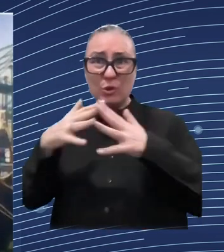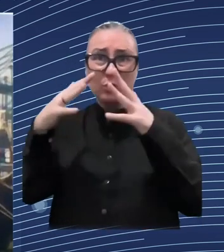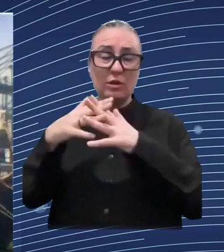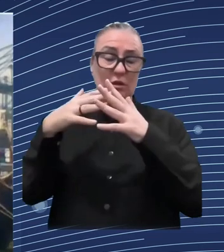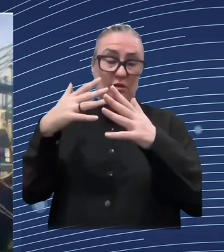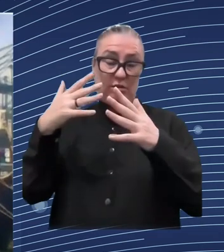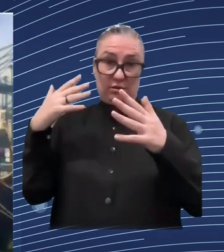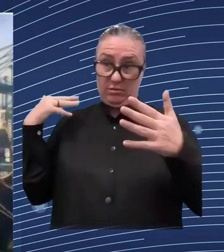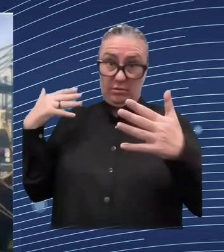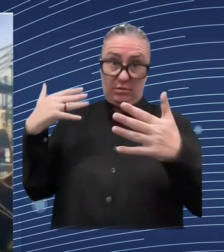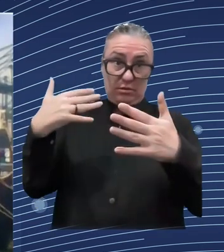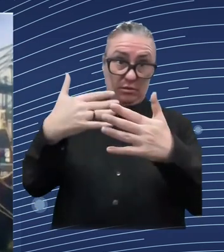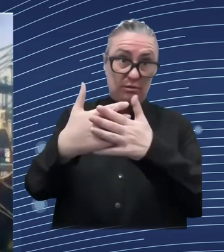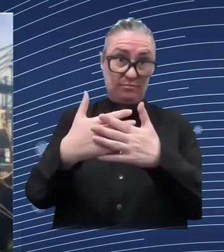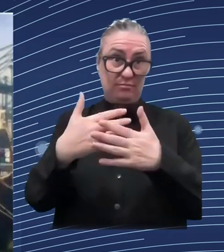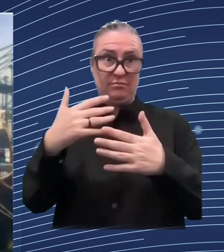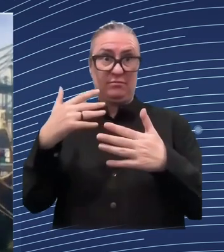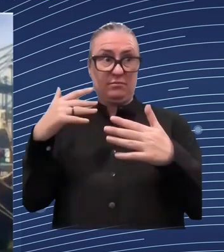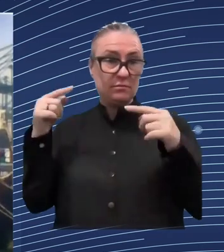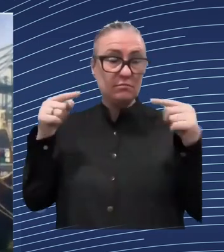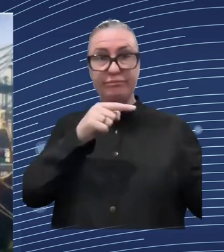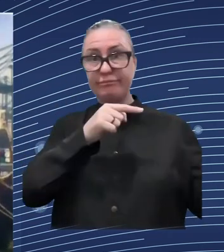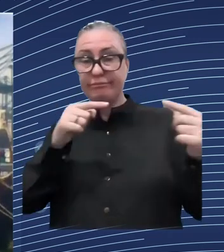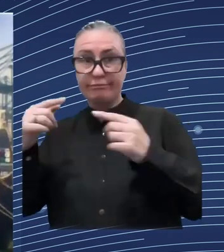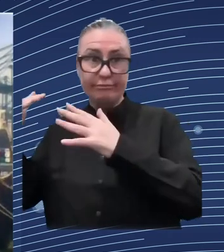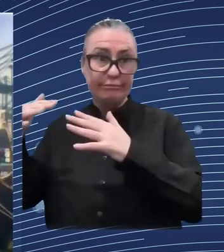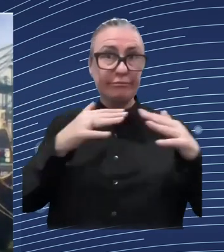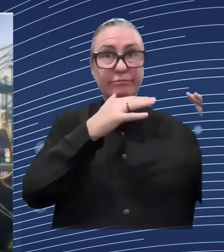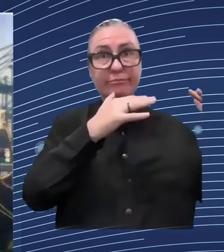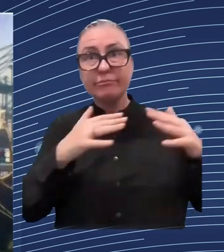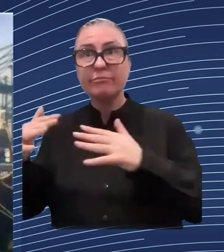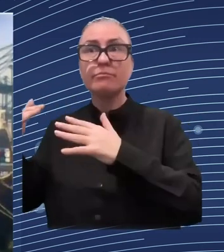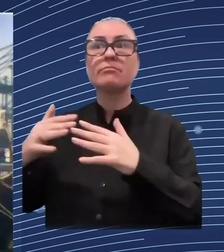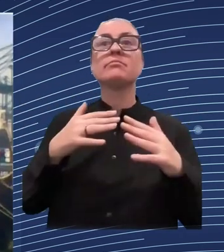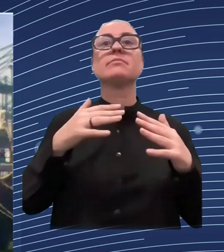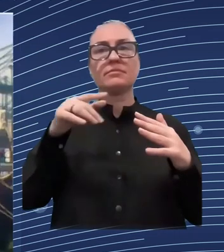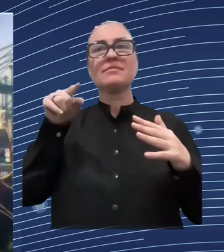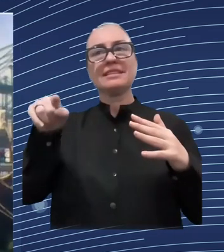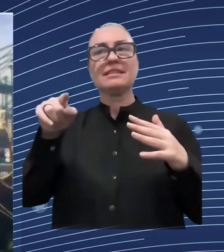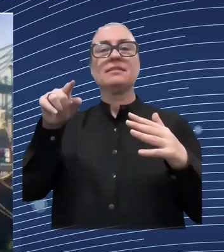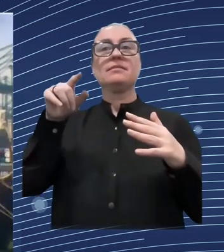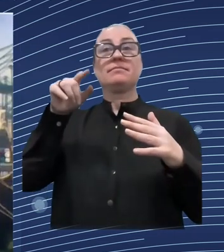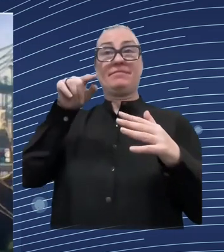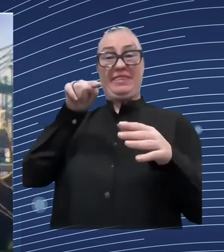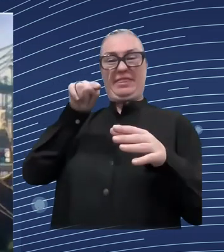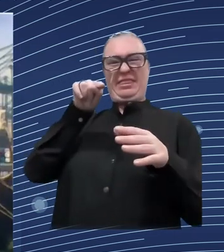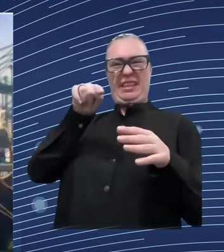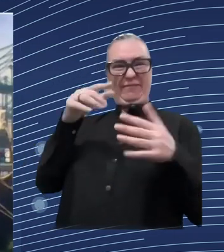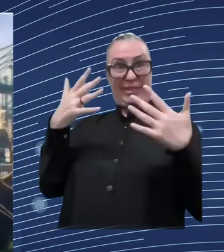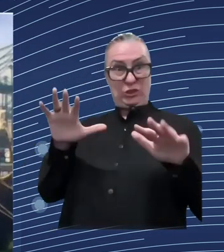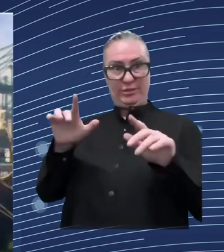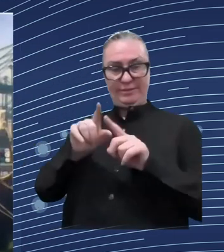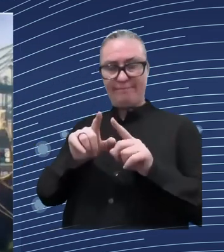the enlargement report uh that we came with the country report also shows and identifies it gives a snapshot of the entire